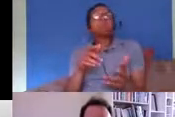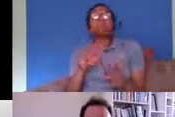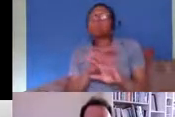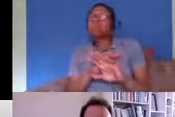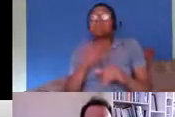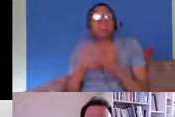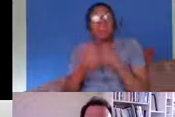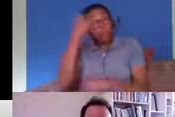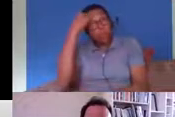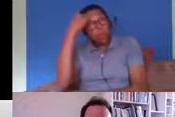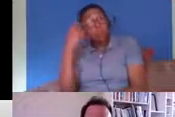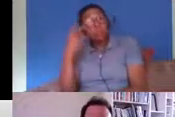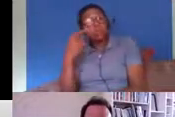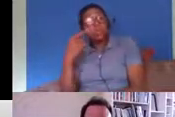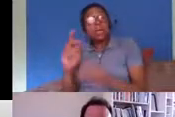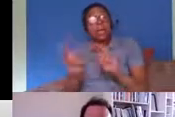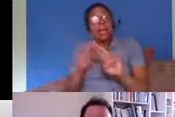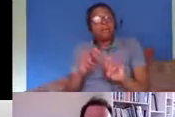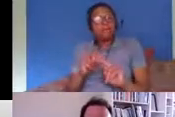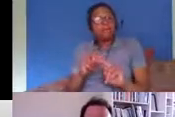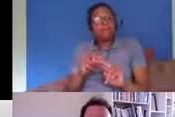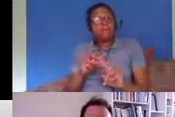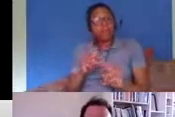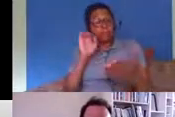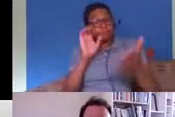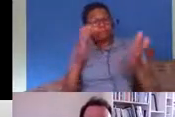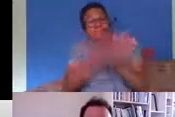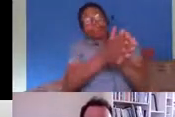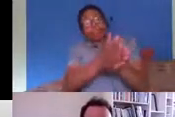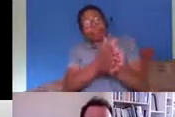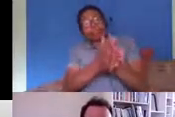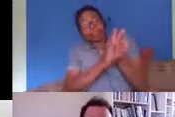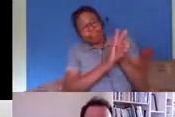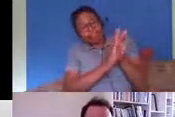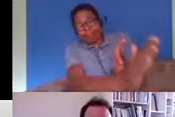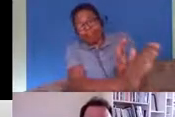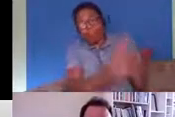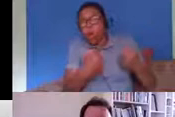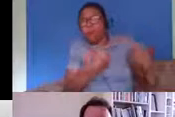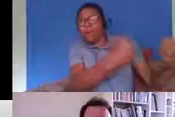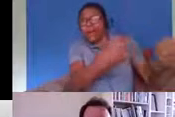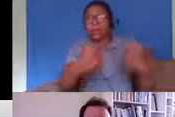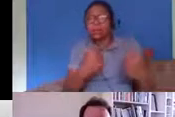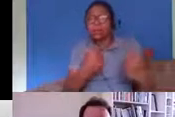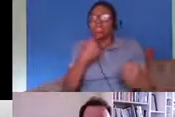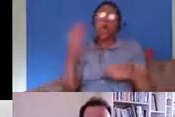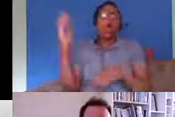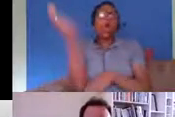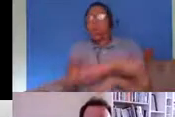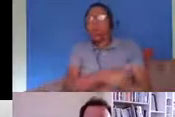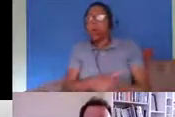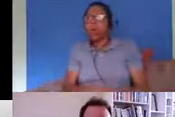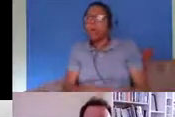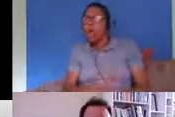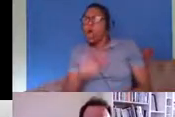significance of of putting go home on the on the side of a van as a slogan that's got a horrible history to it and was used